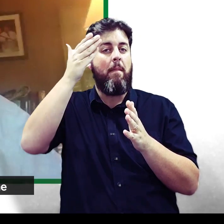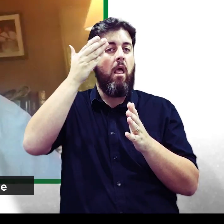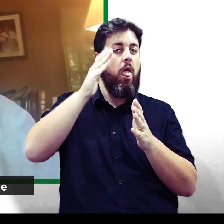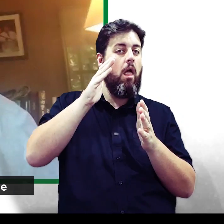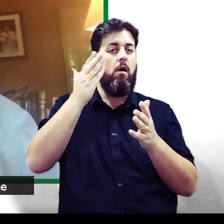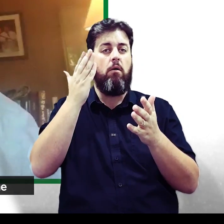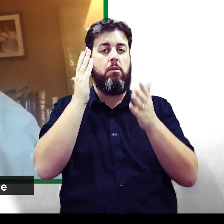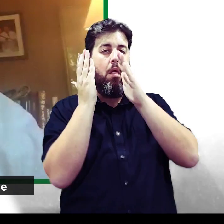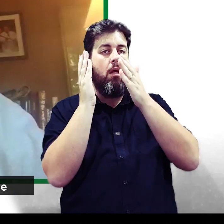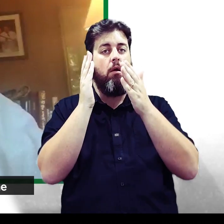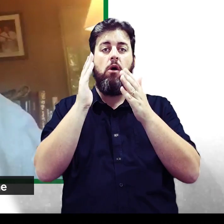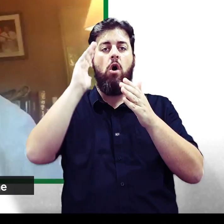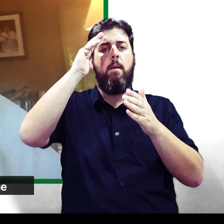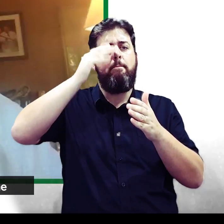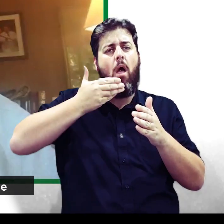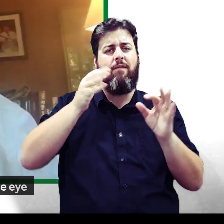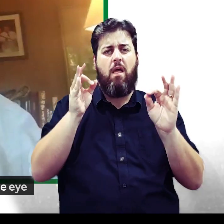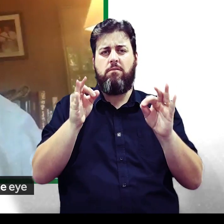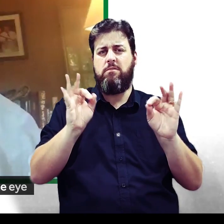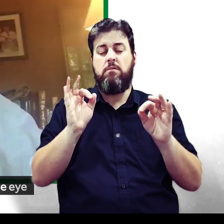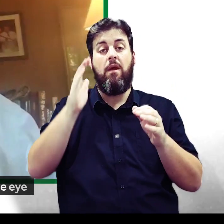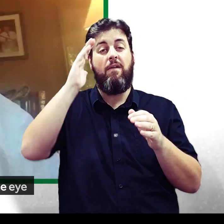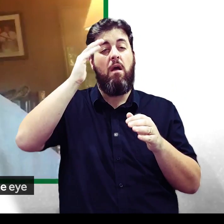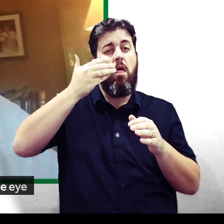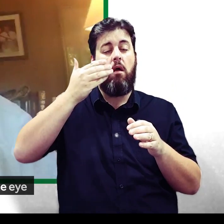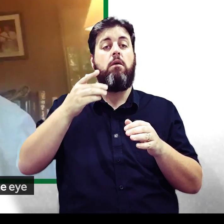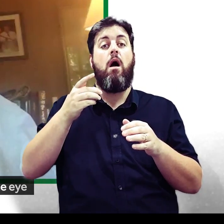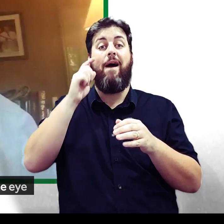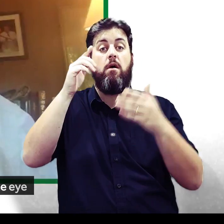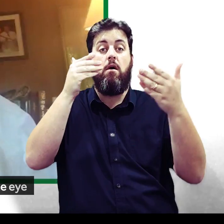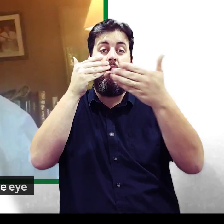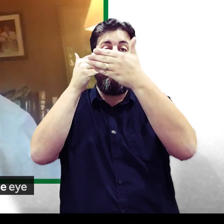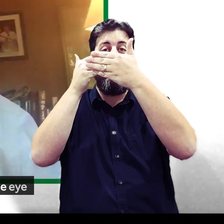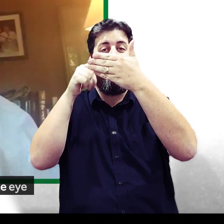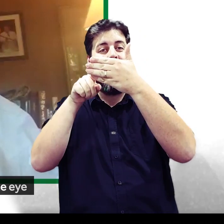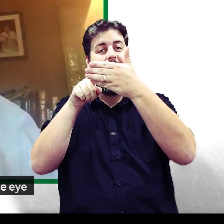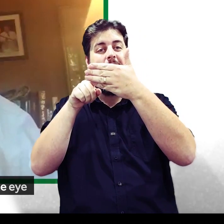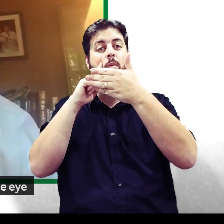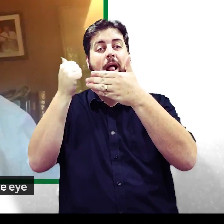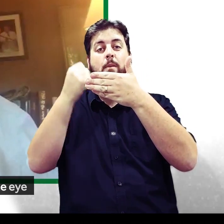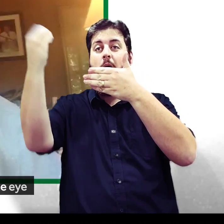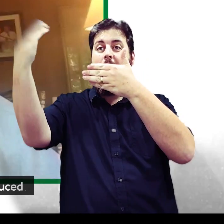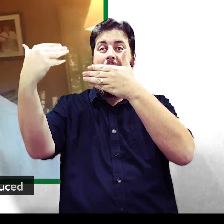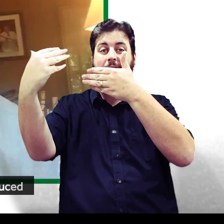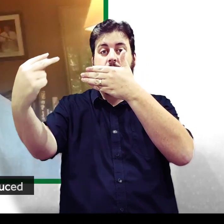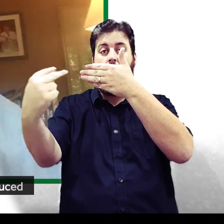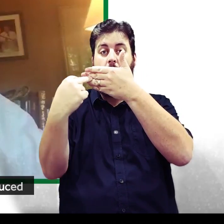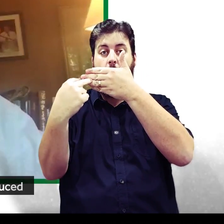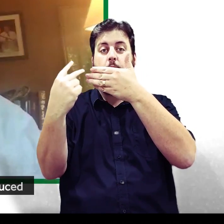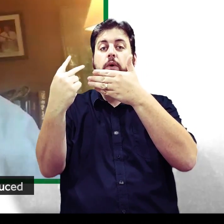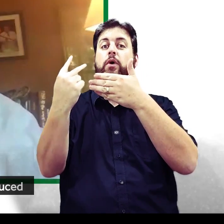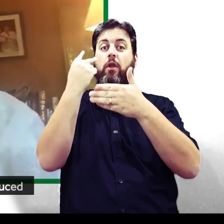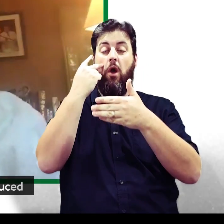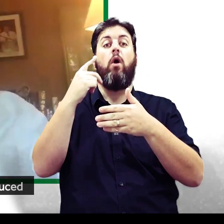just slightly the wrong shape, the glasses are another lens which corrects how the light goes through the eye. So in fact,